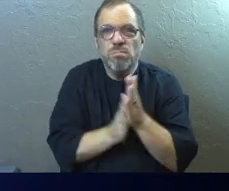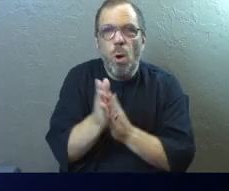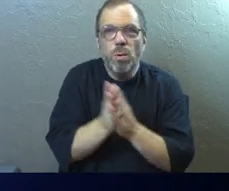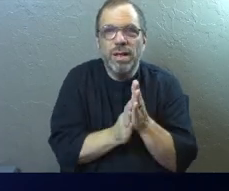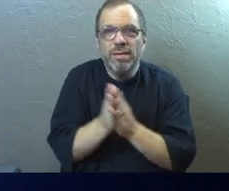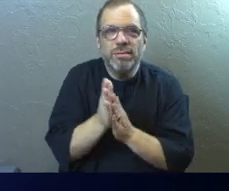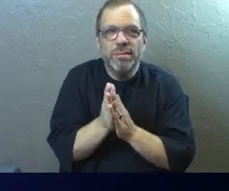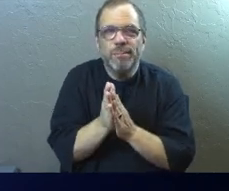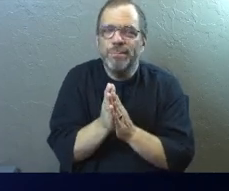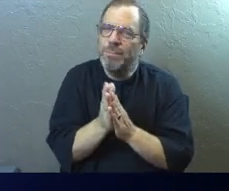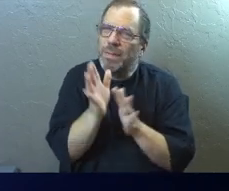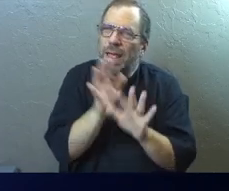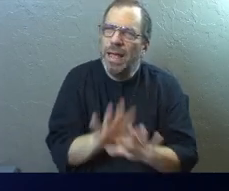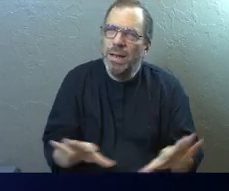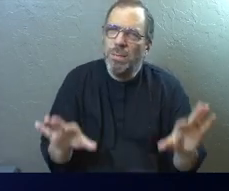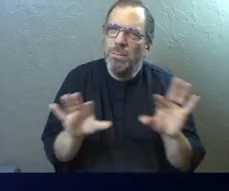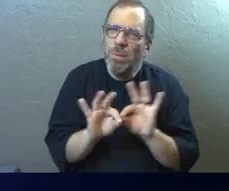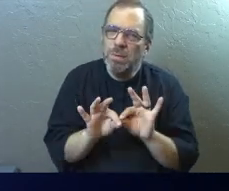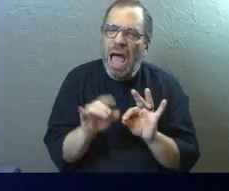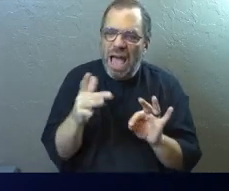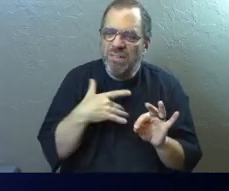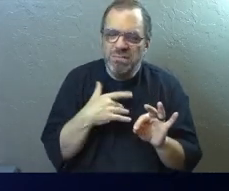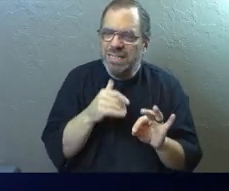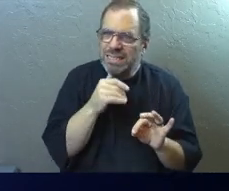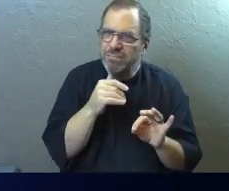And I think it's very important that he doesn't.